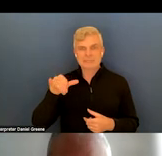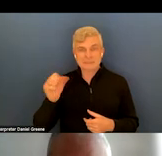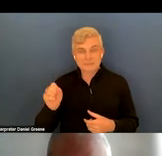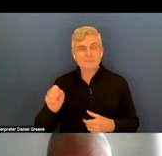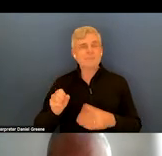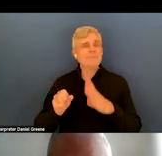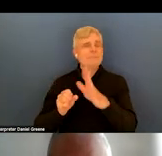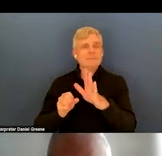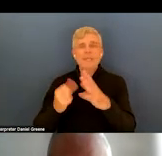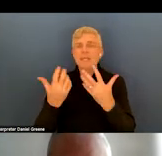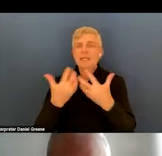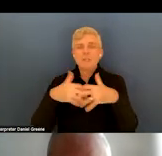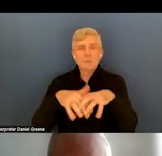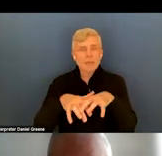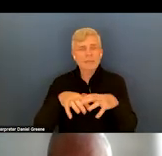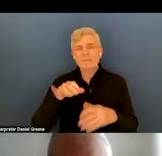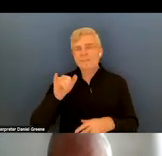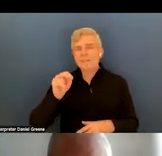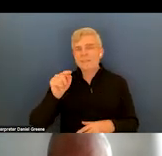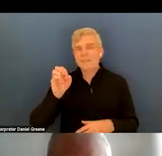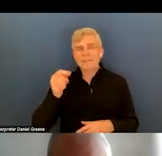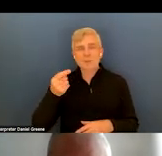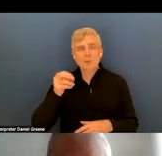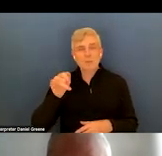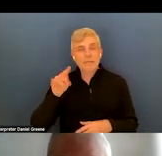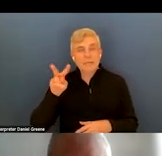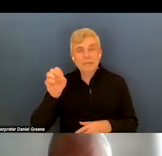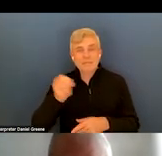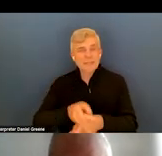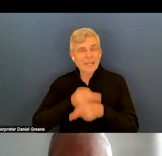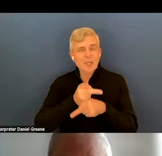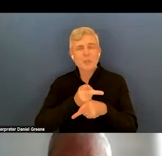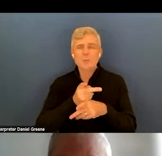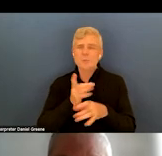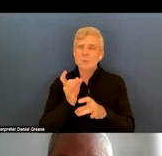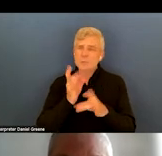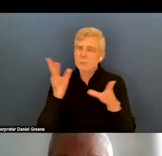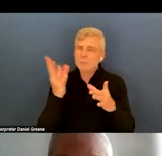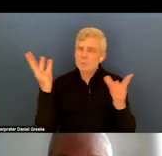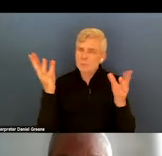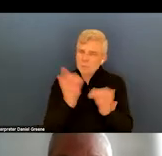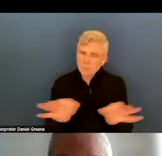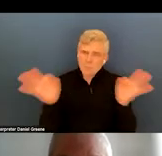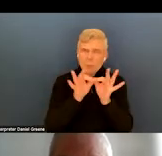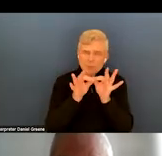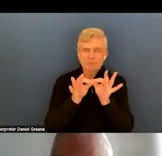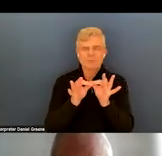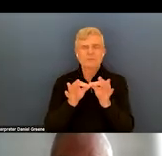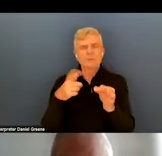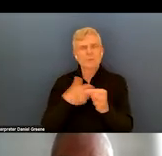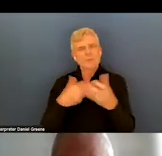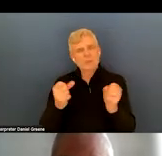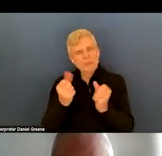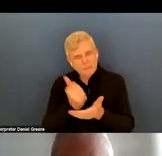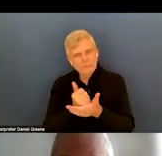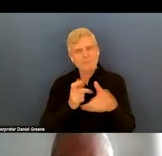urgently looked at as well in terms of 988s as we try to help people stay in the community. So